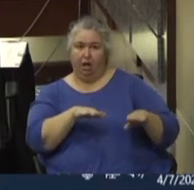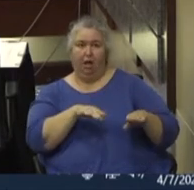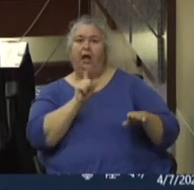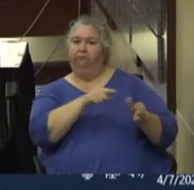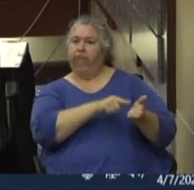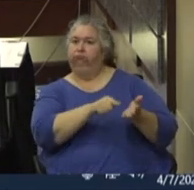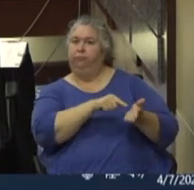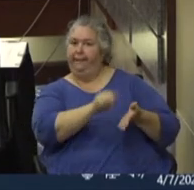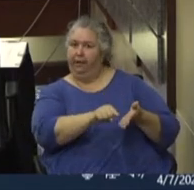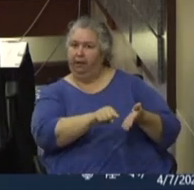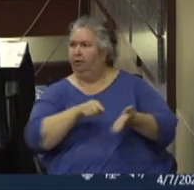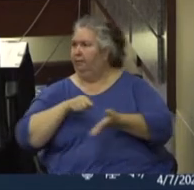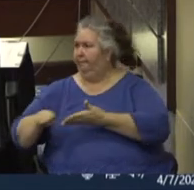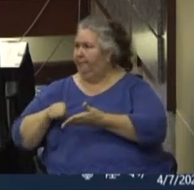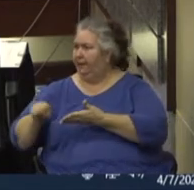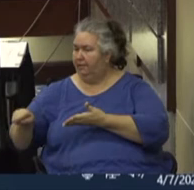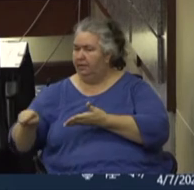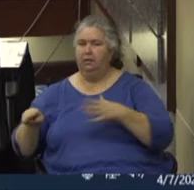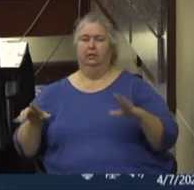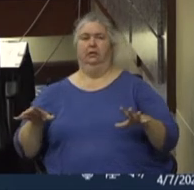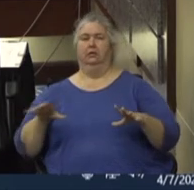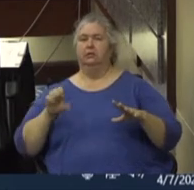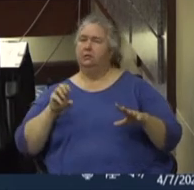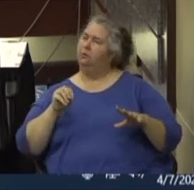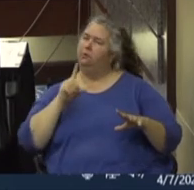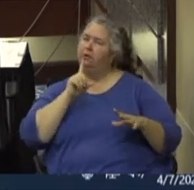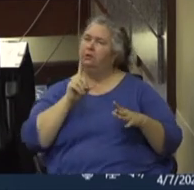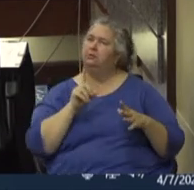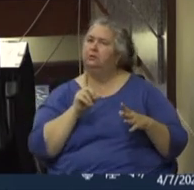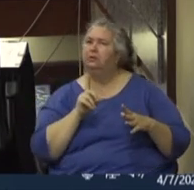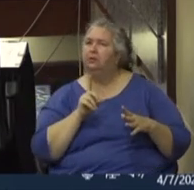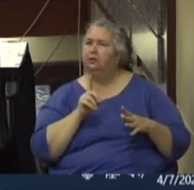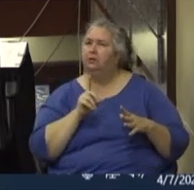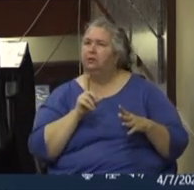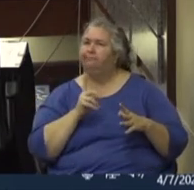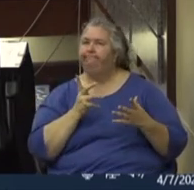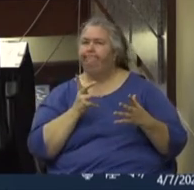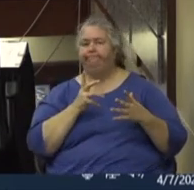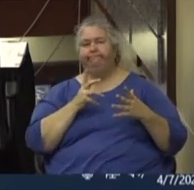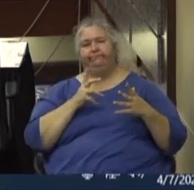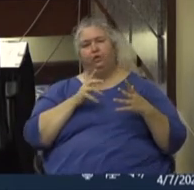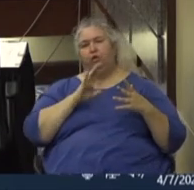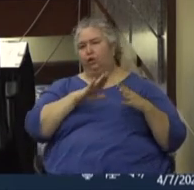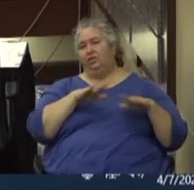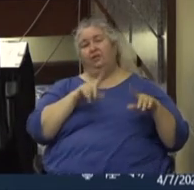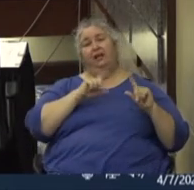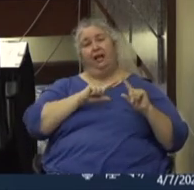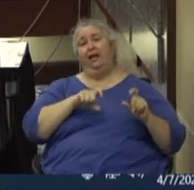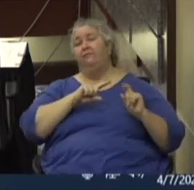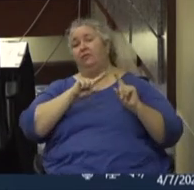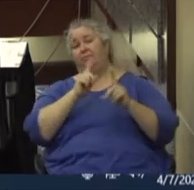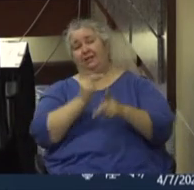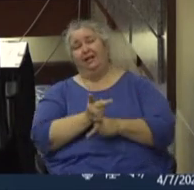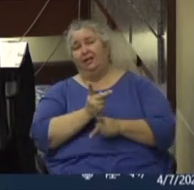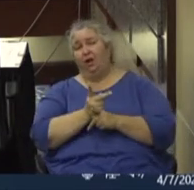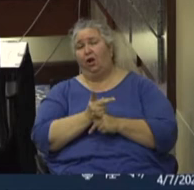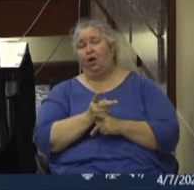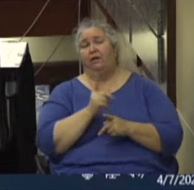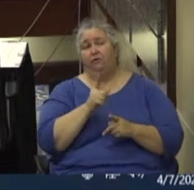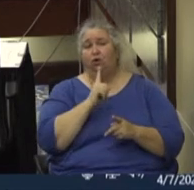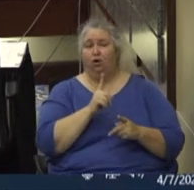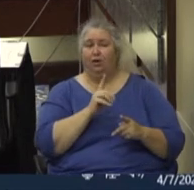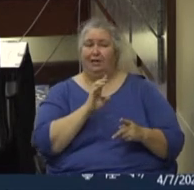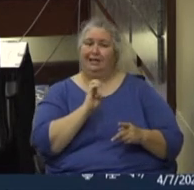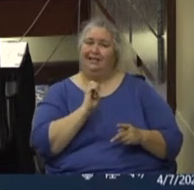dollars are, are sensitive right now. And, but you know, if you're an essential worker, your children do have to be taken care of. Um,